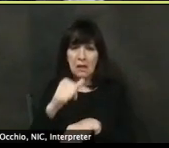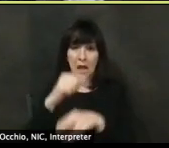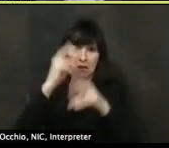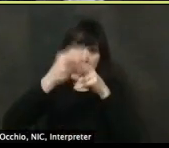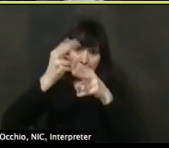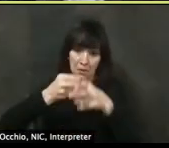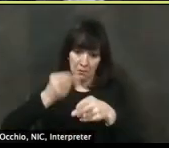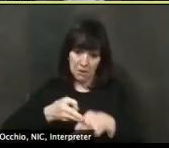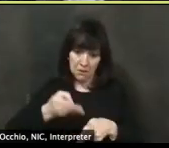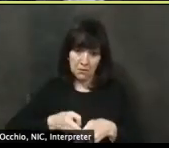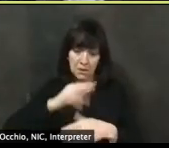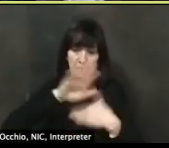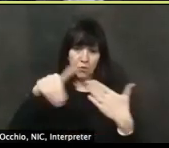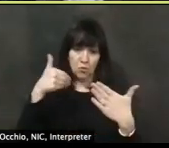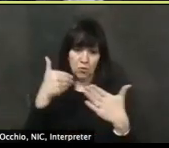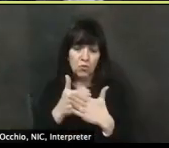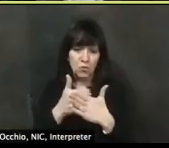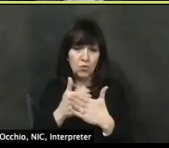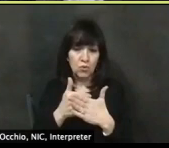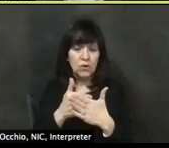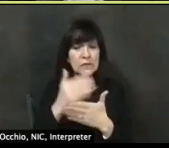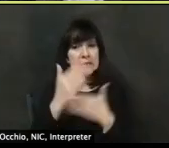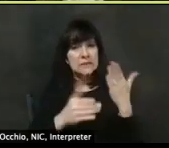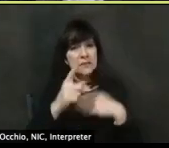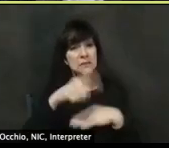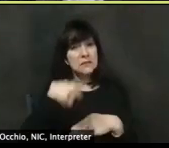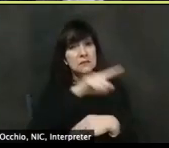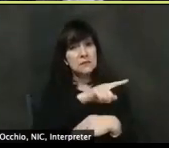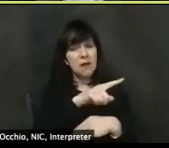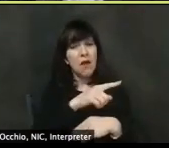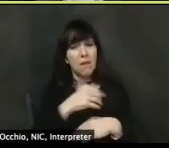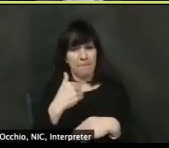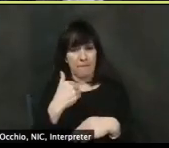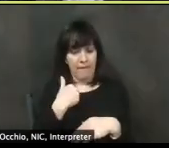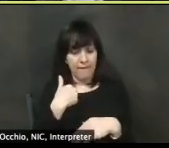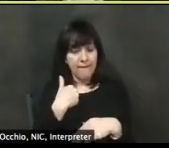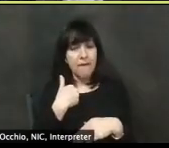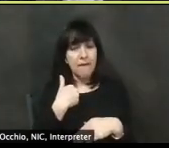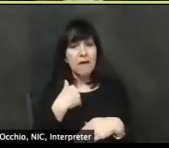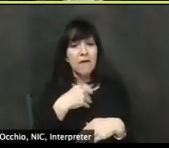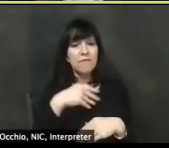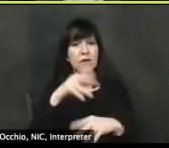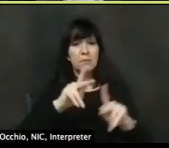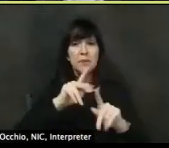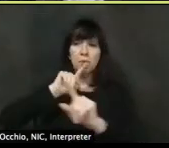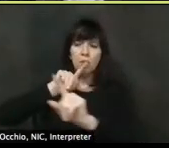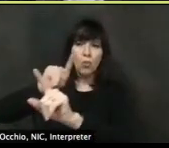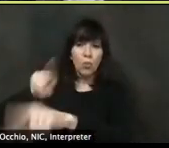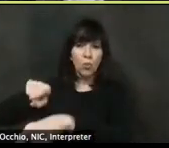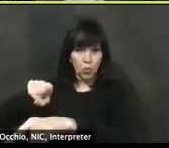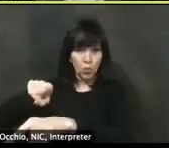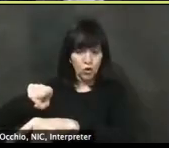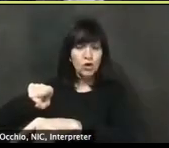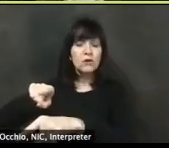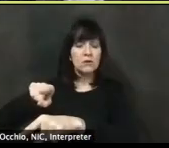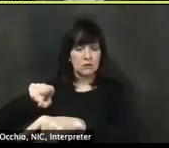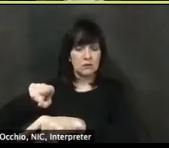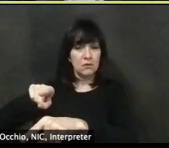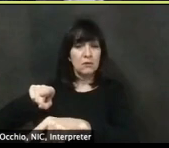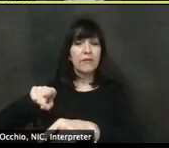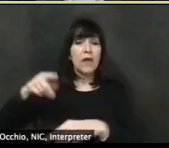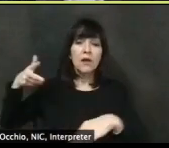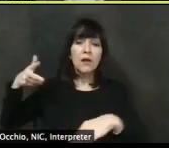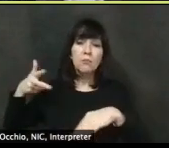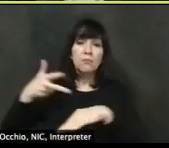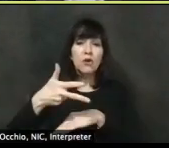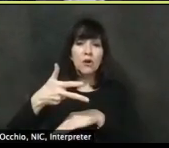curbside pickup, uh, with the customer remaining in the car, uh, and putting the items in the trunk or handing them off to them through, through